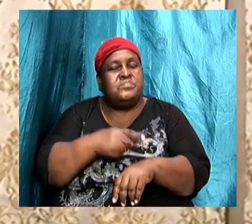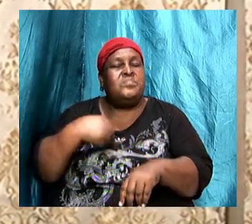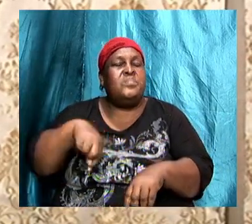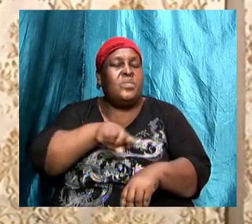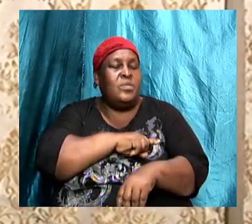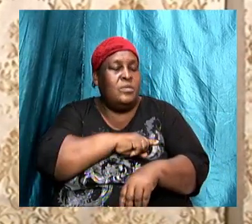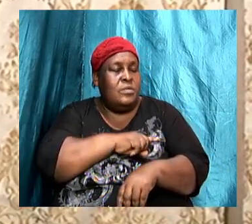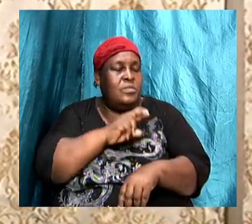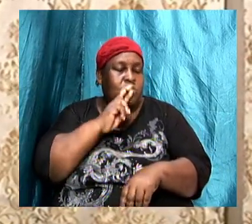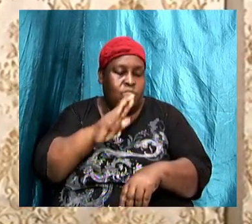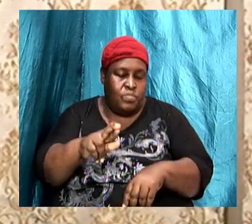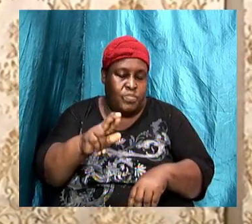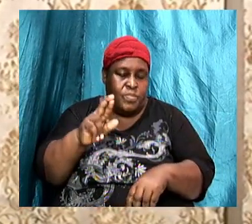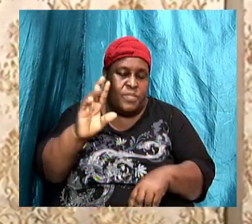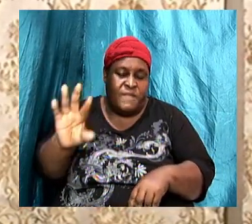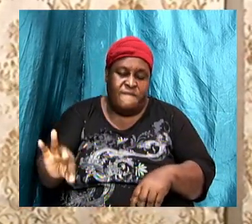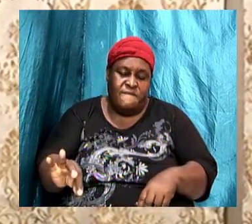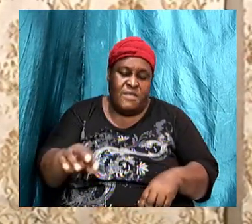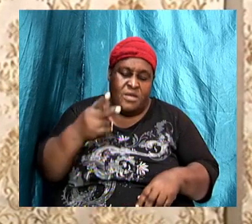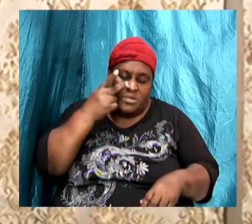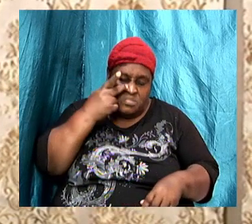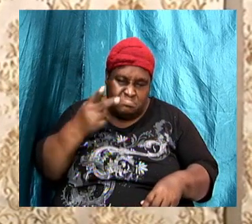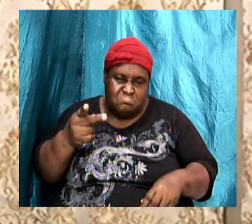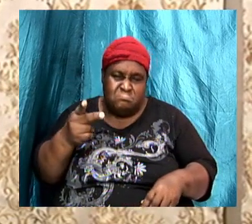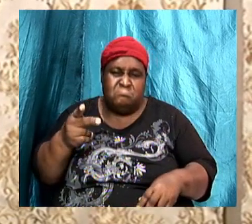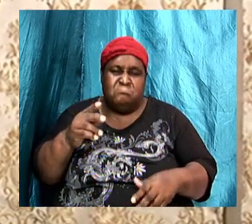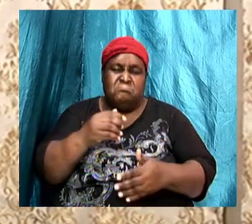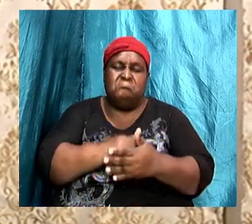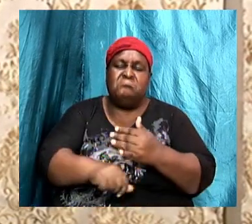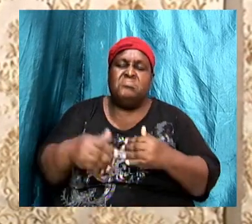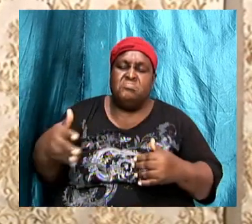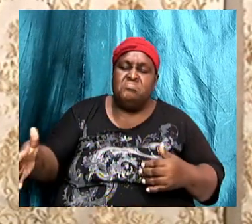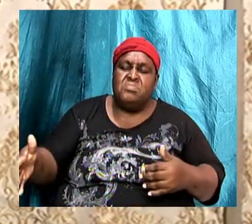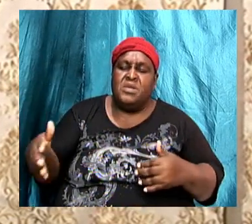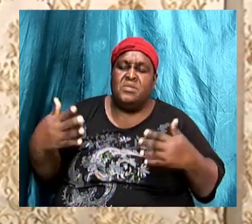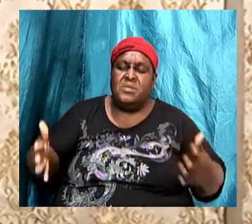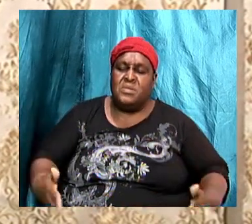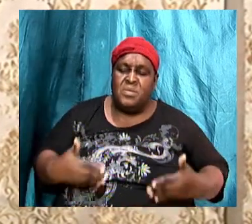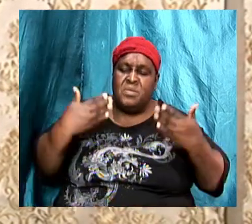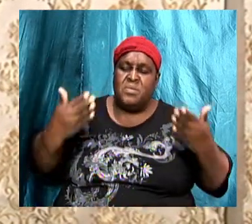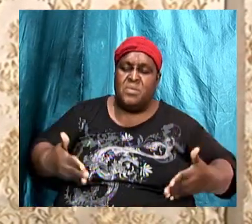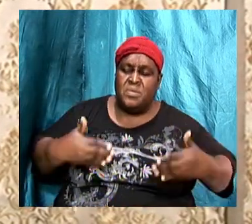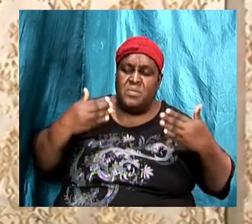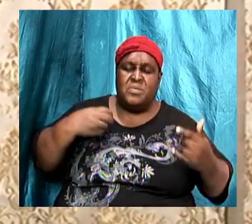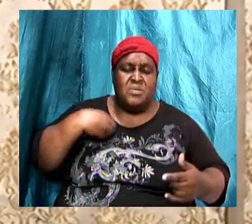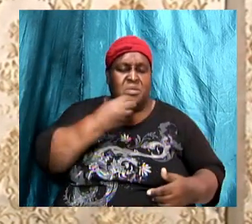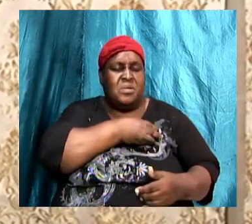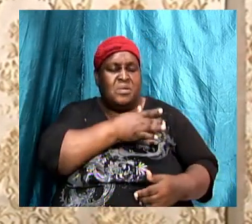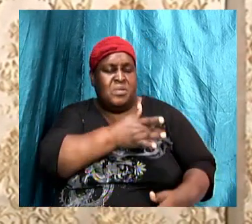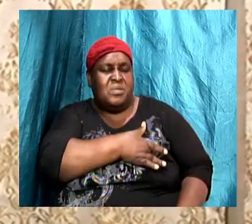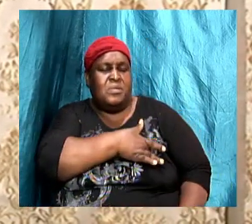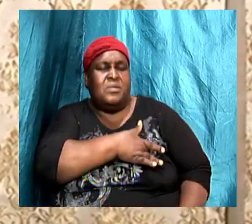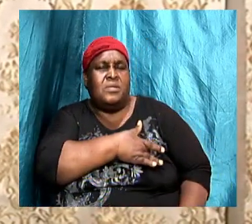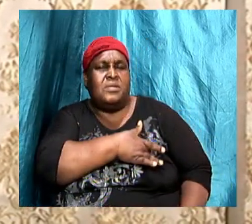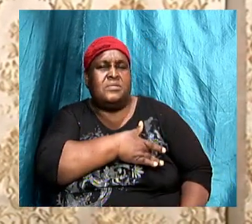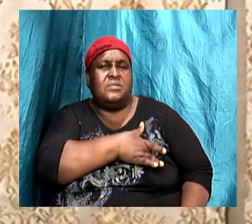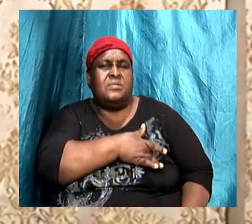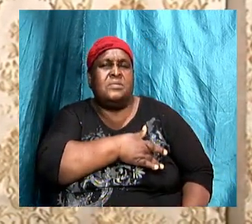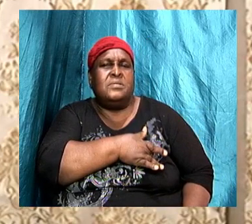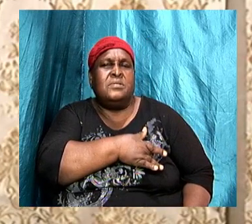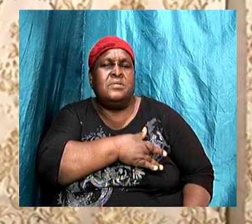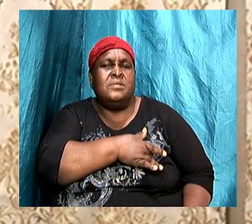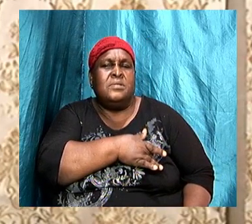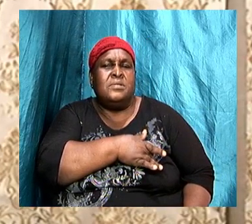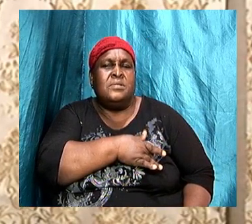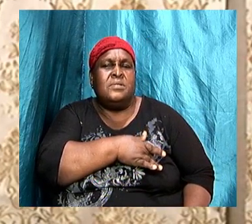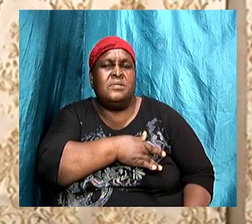are going to find some things that will encourage our hearts. I want to at this moment send